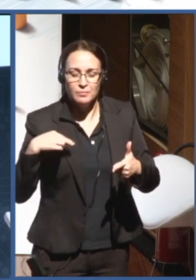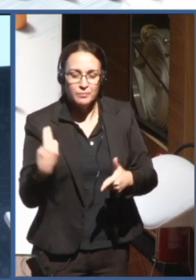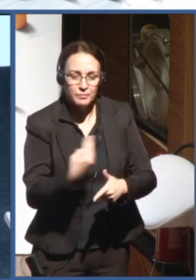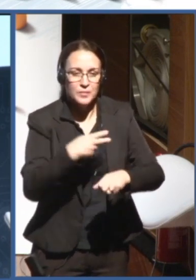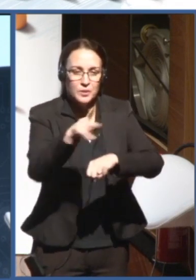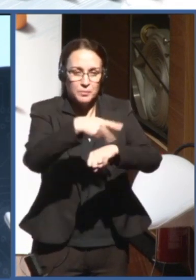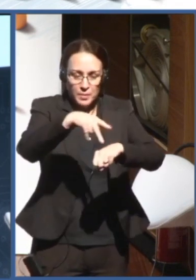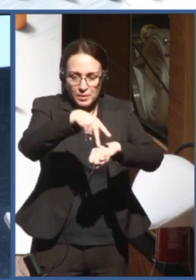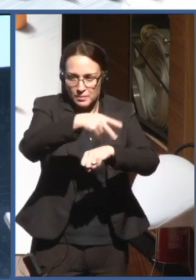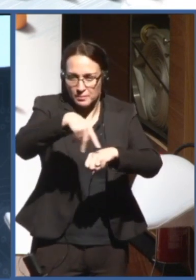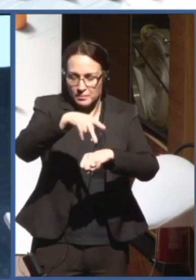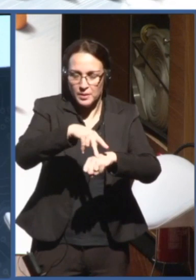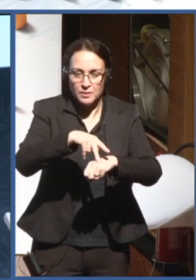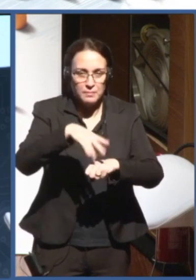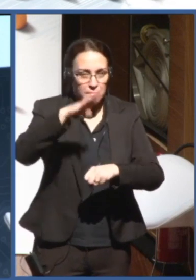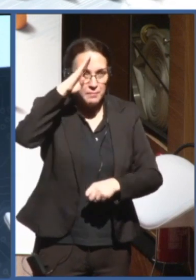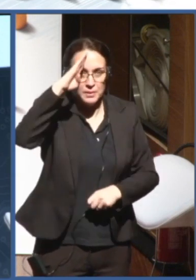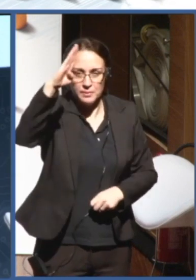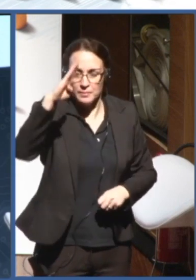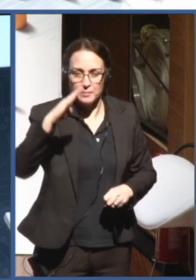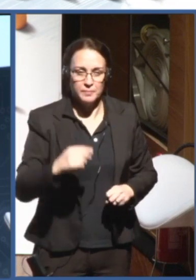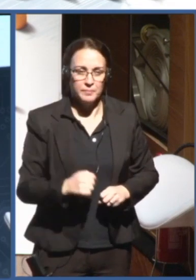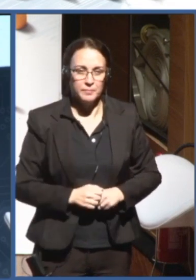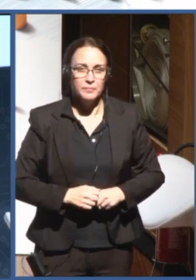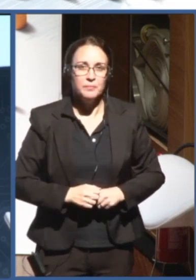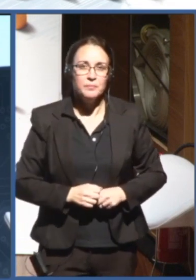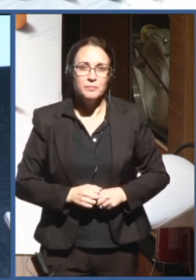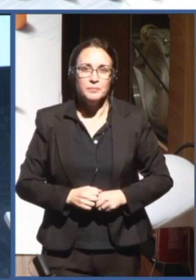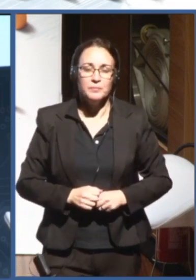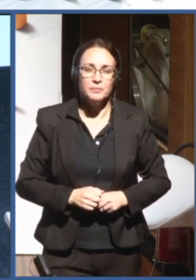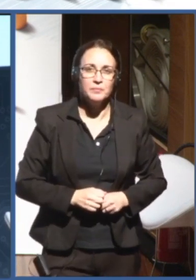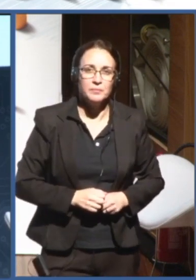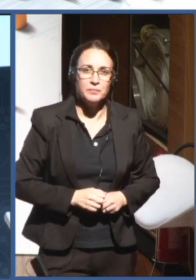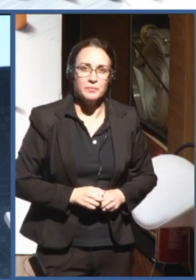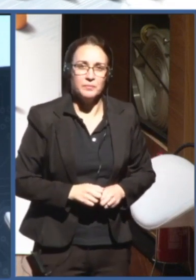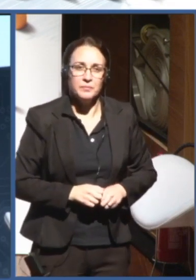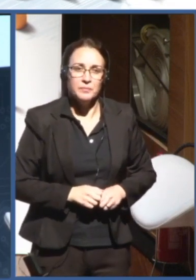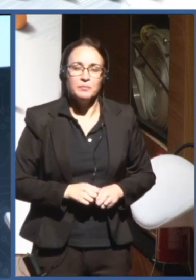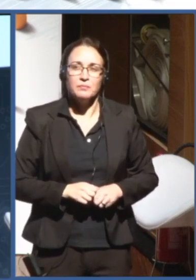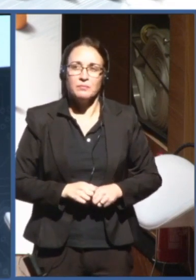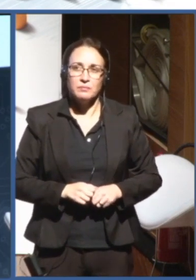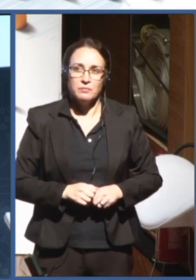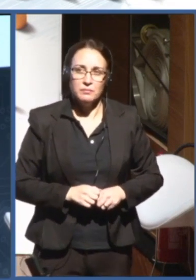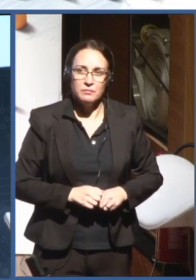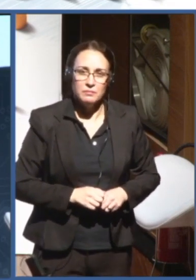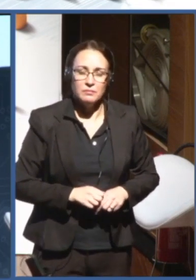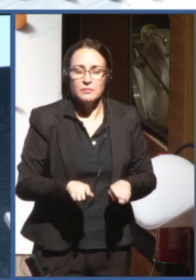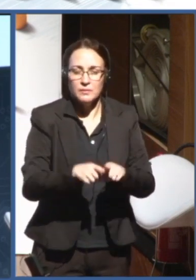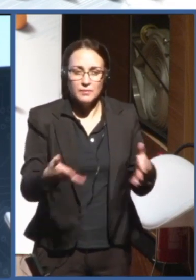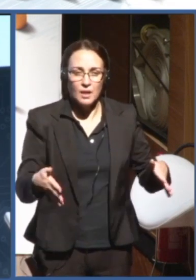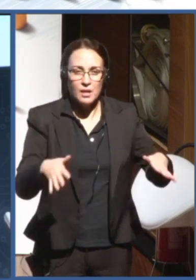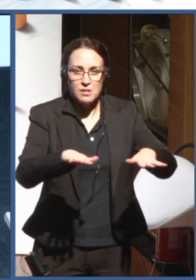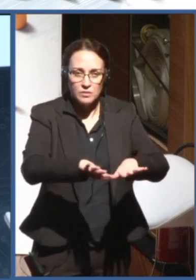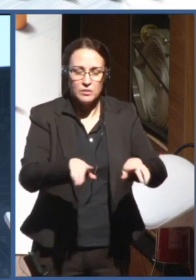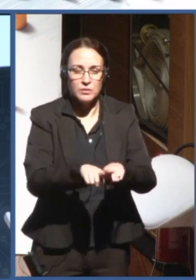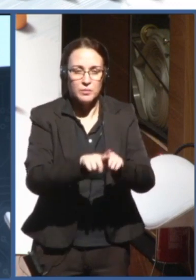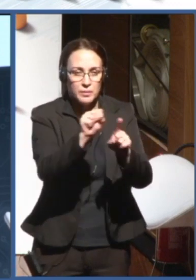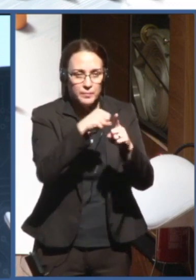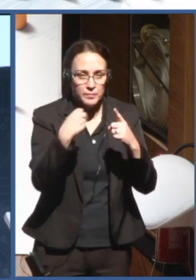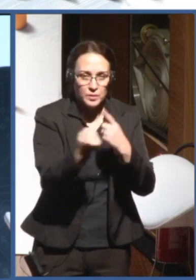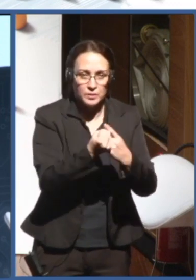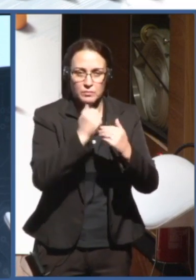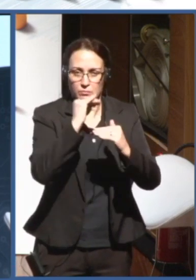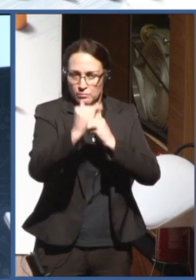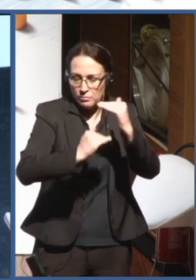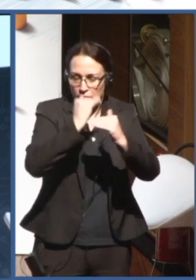mainly in topics that have to do with social inclusion, with economic development, and, above all, with